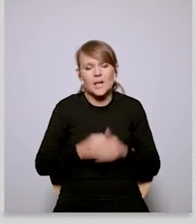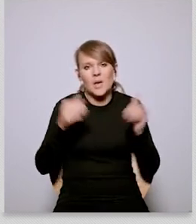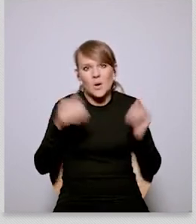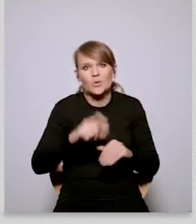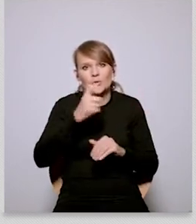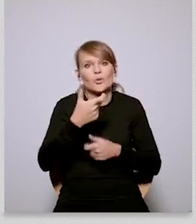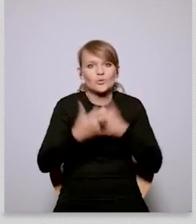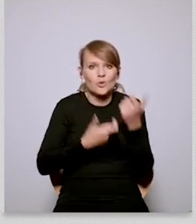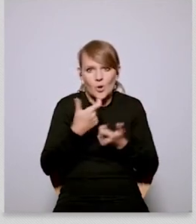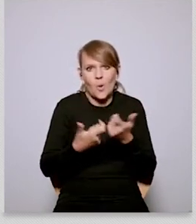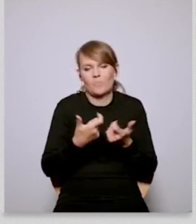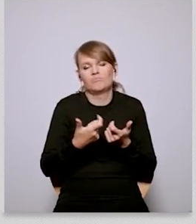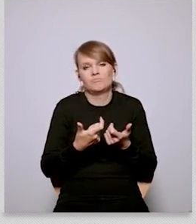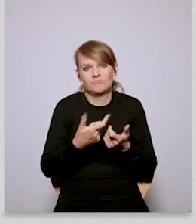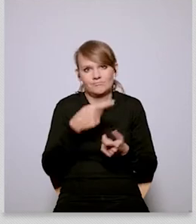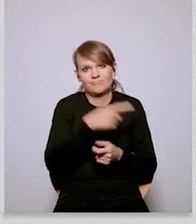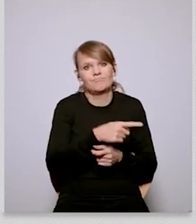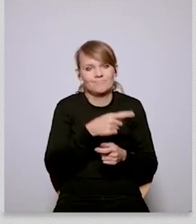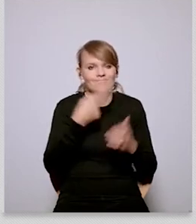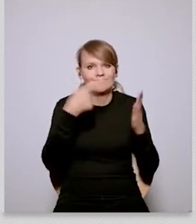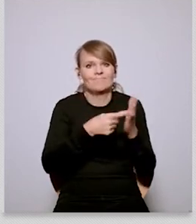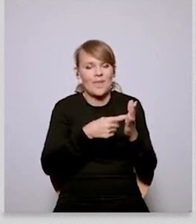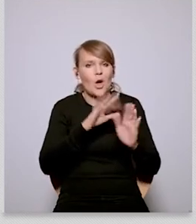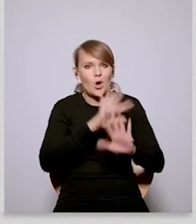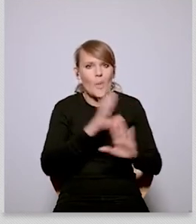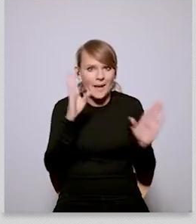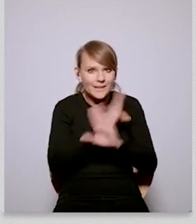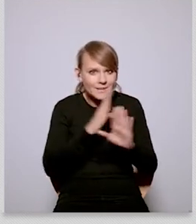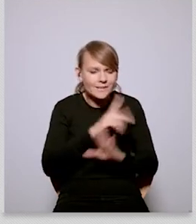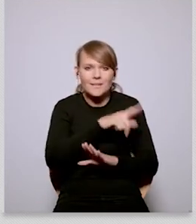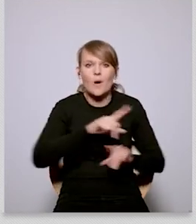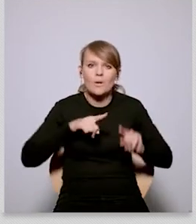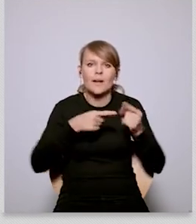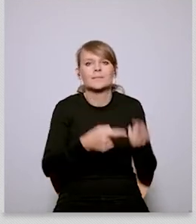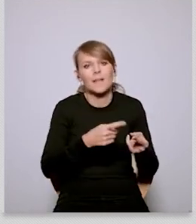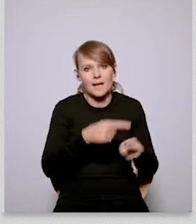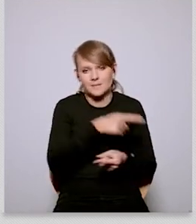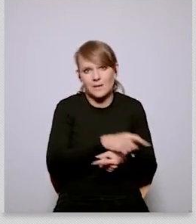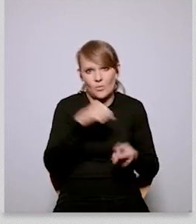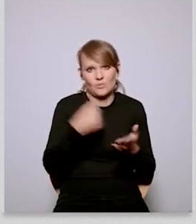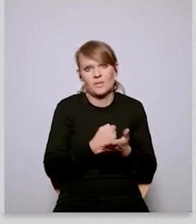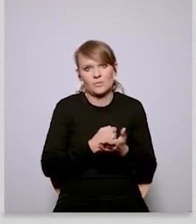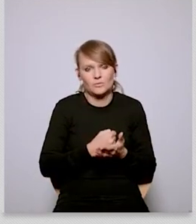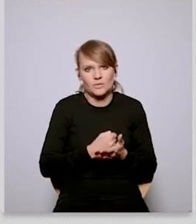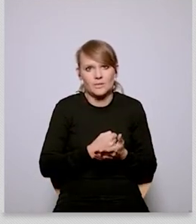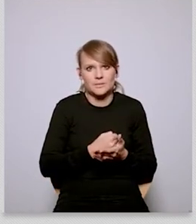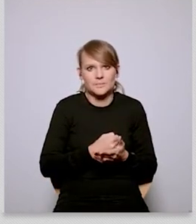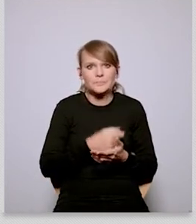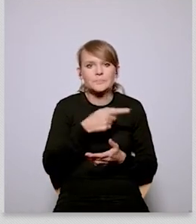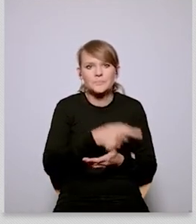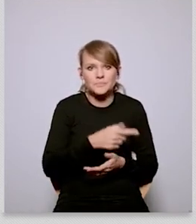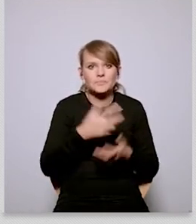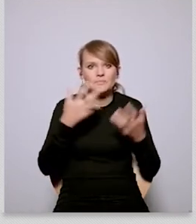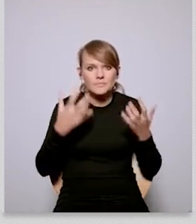is a body that is capable of really doing something to save the climate and as an